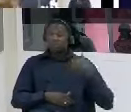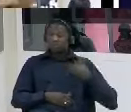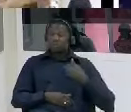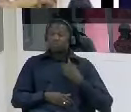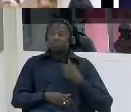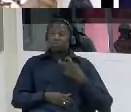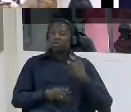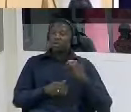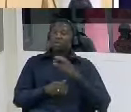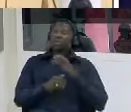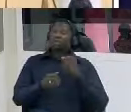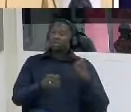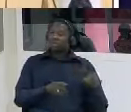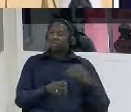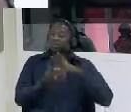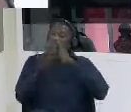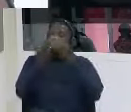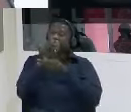on their way